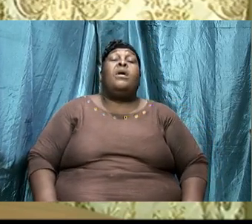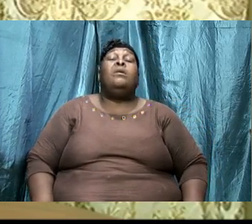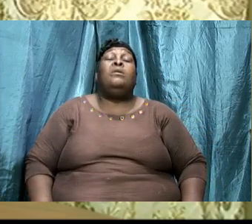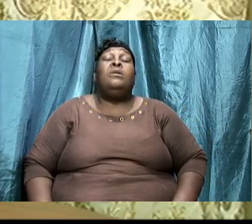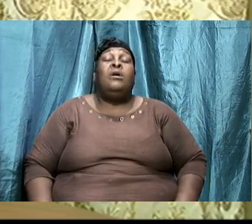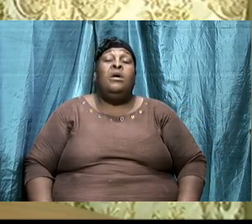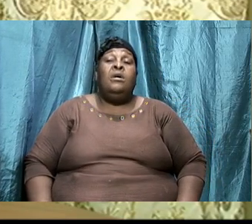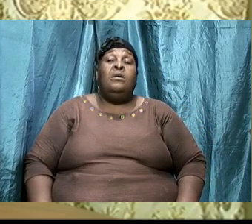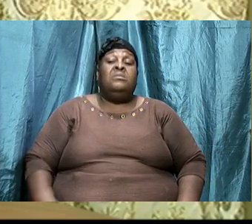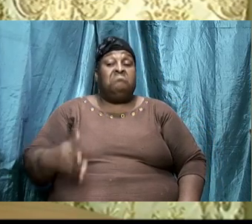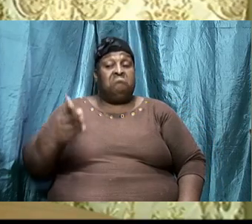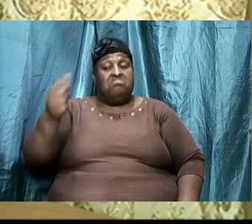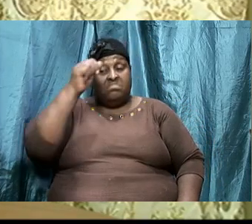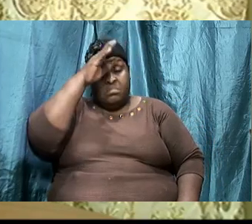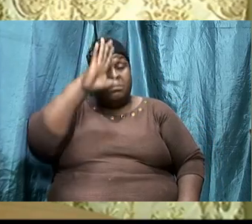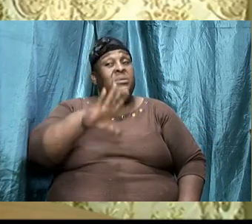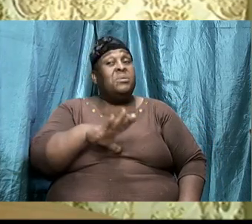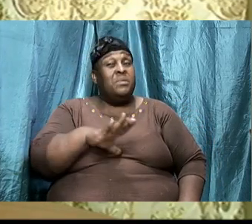these men,